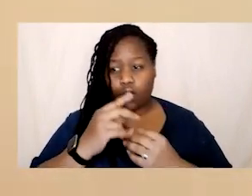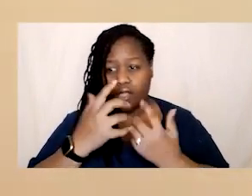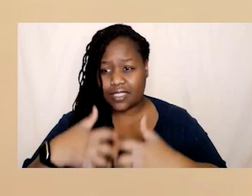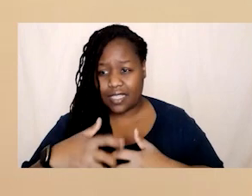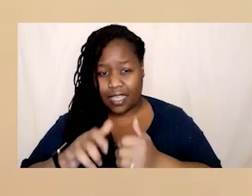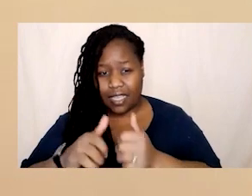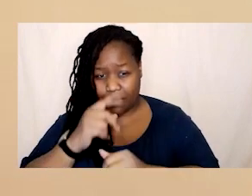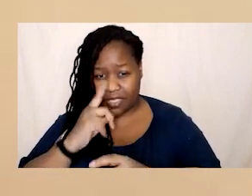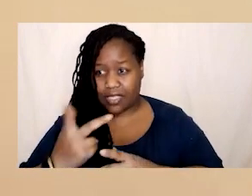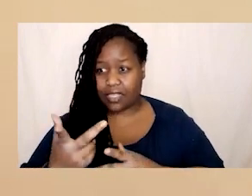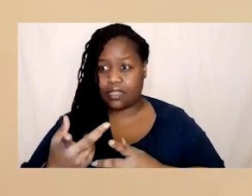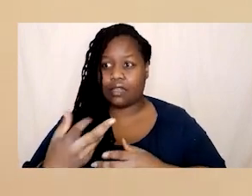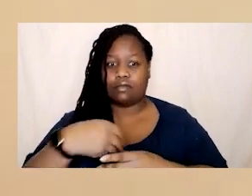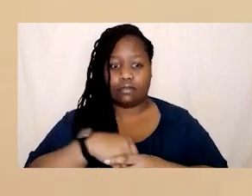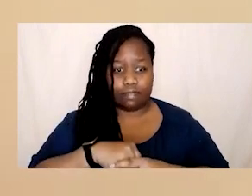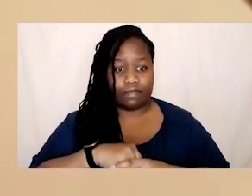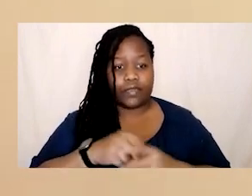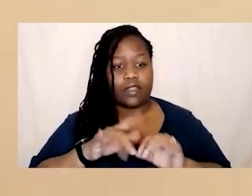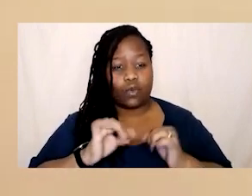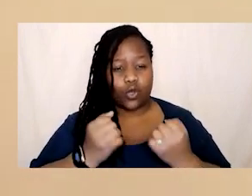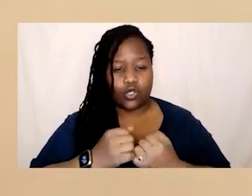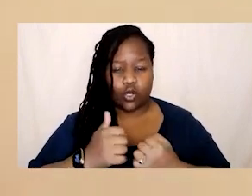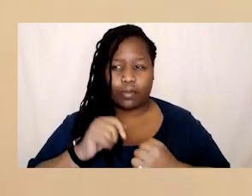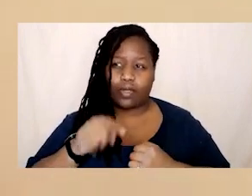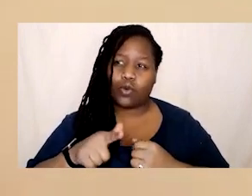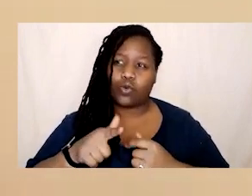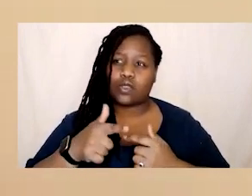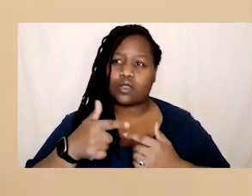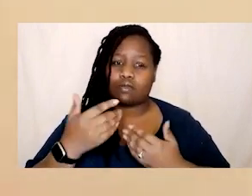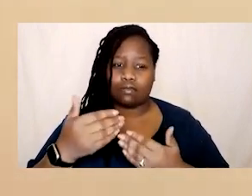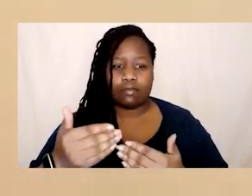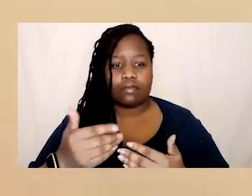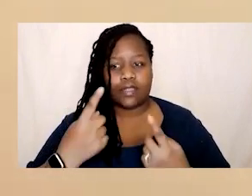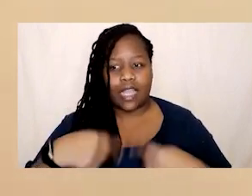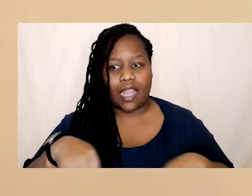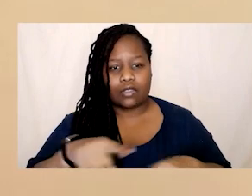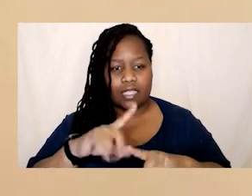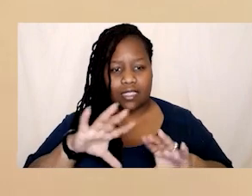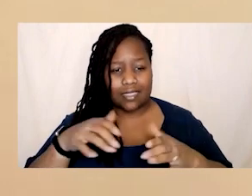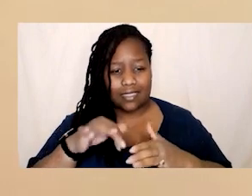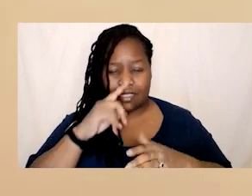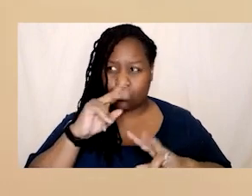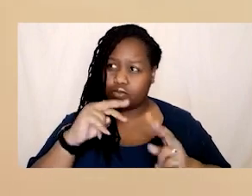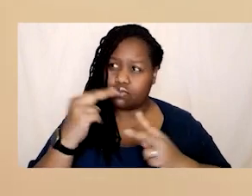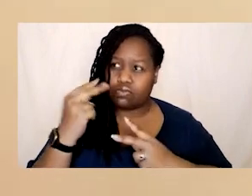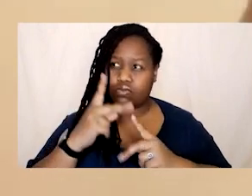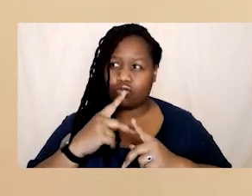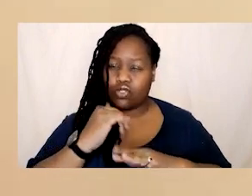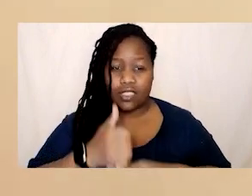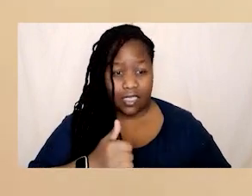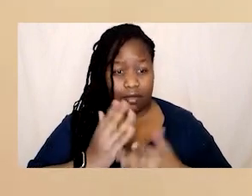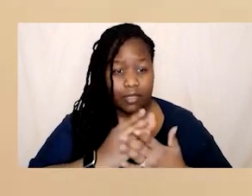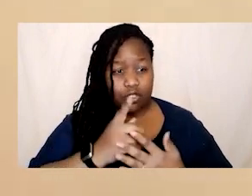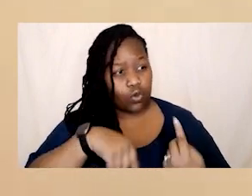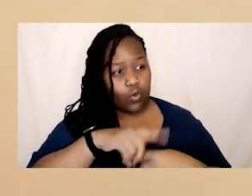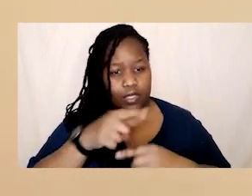workshops I think those are key moments that just allow us to come together as a team to just like reset a little bit and like make sure that we're all